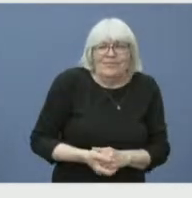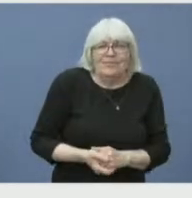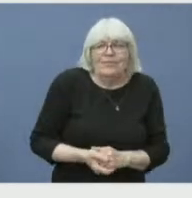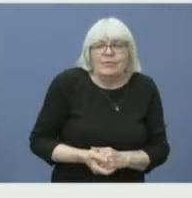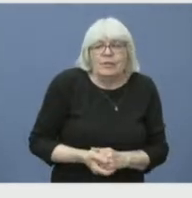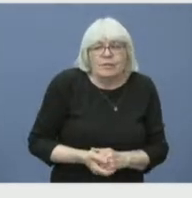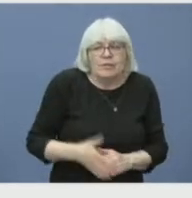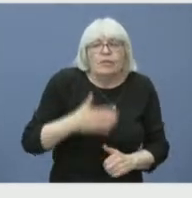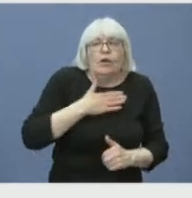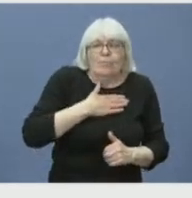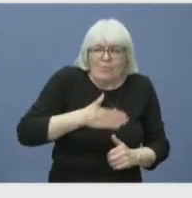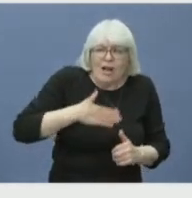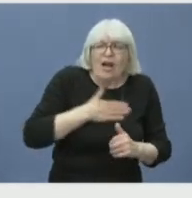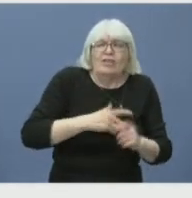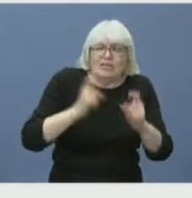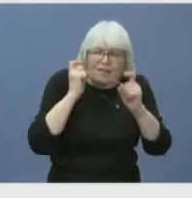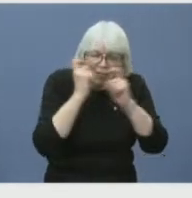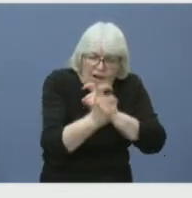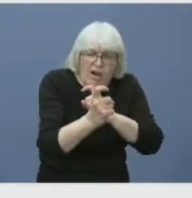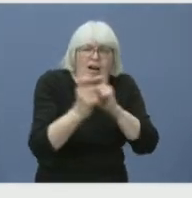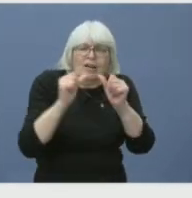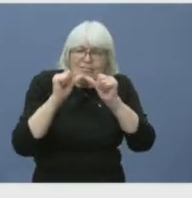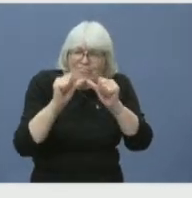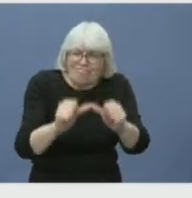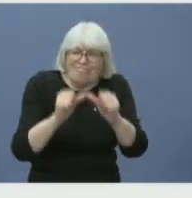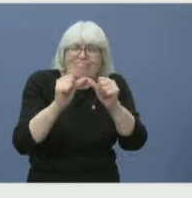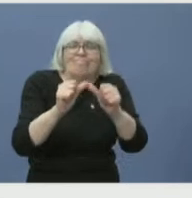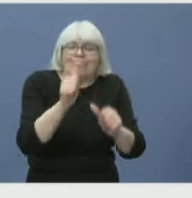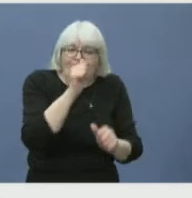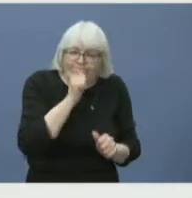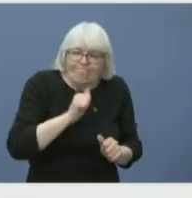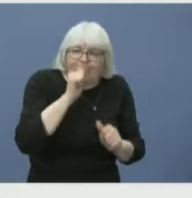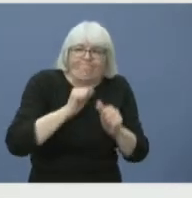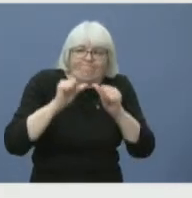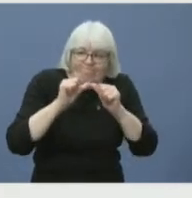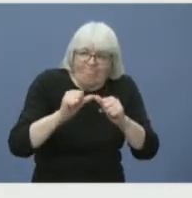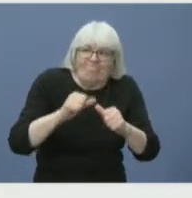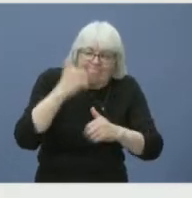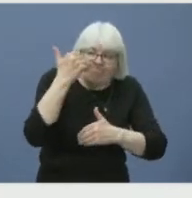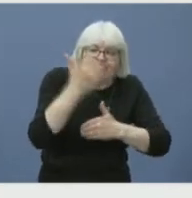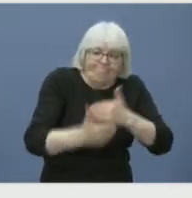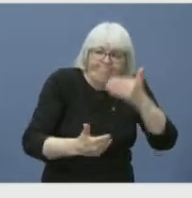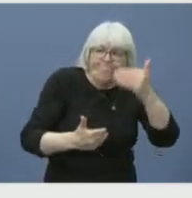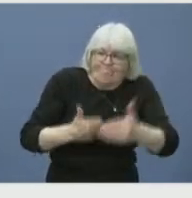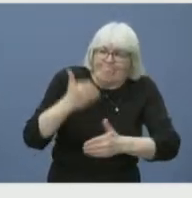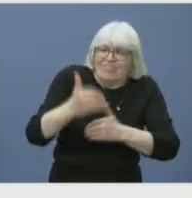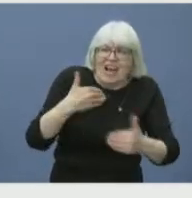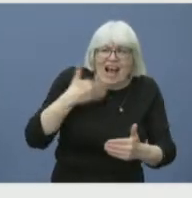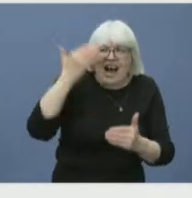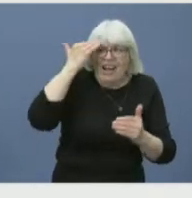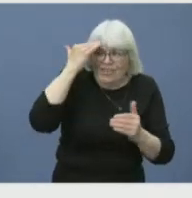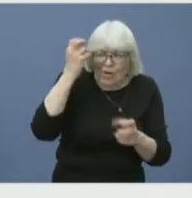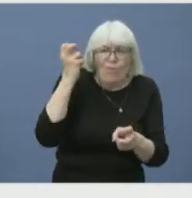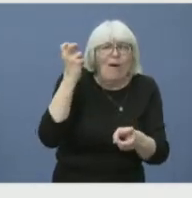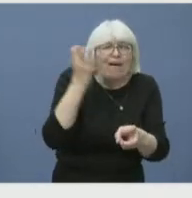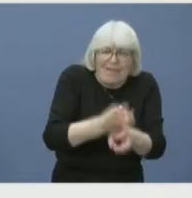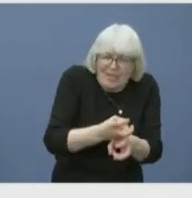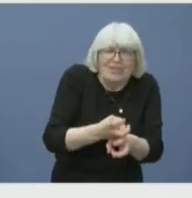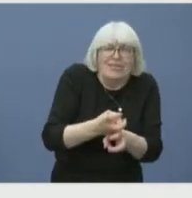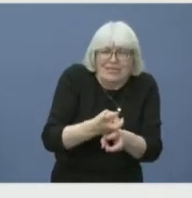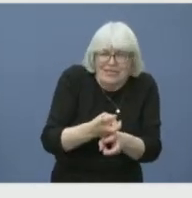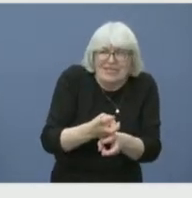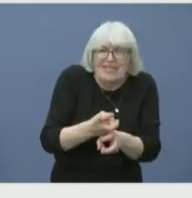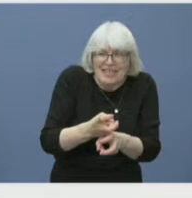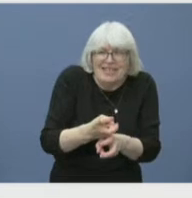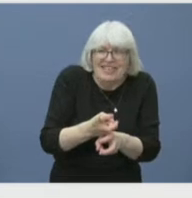be patient and it's coming along and it's been a long, hard battle, but we feel and